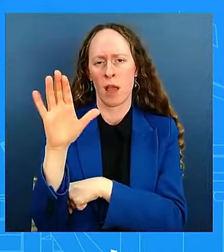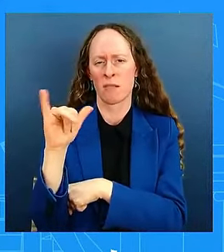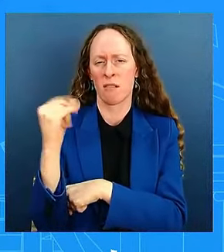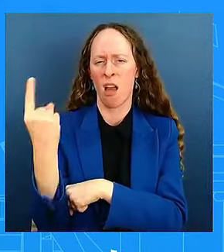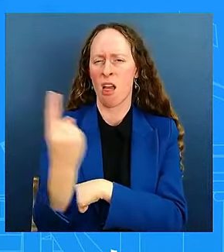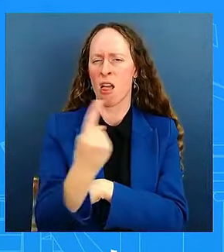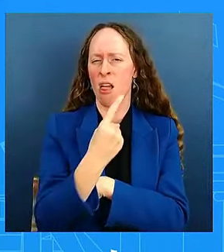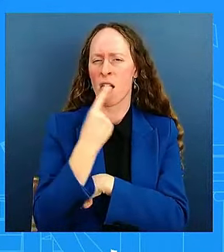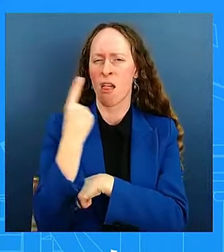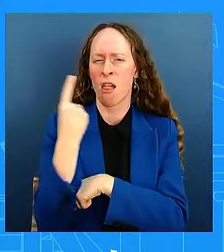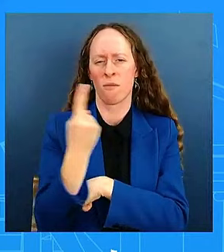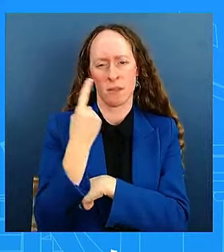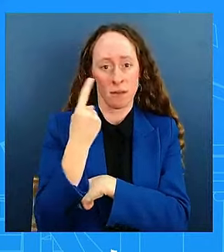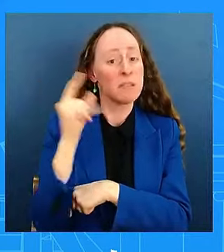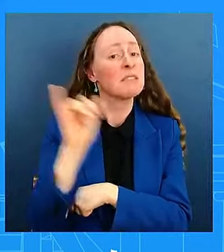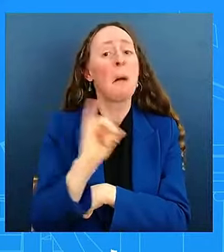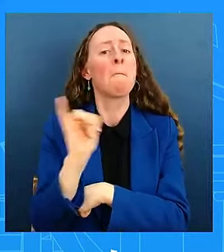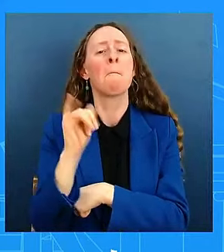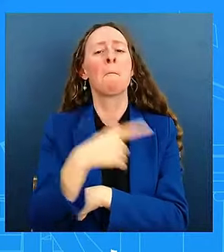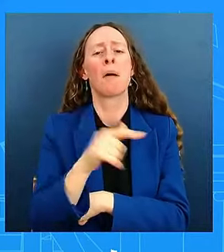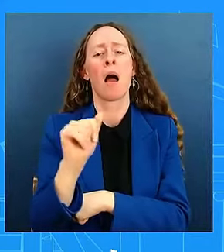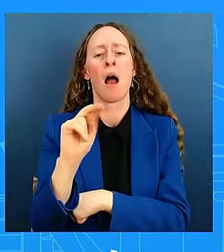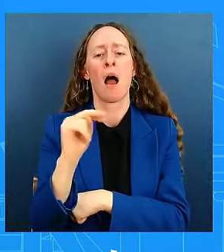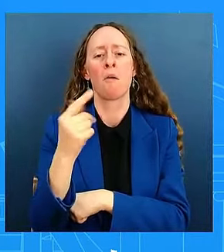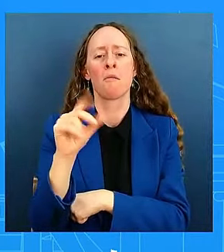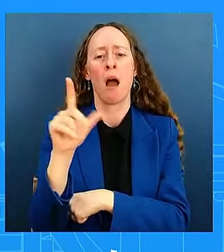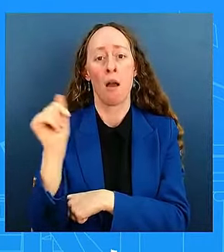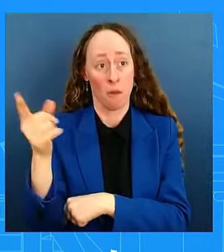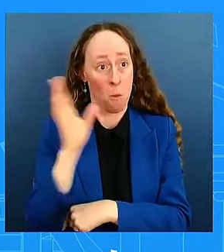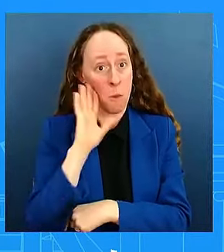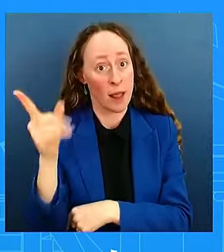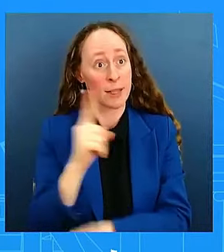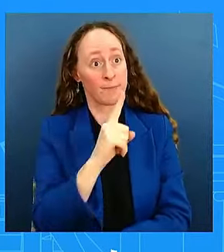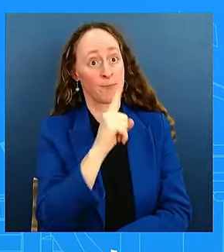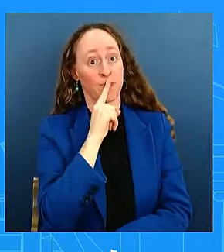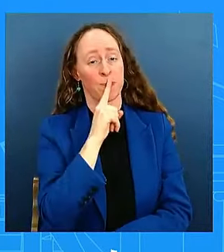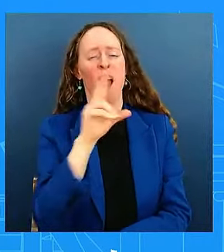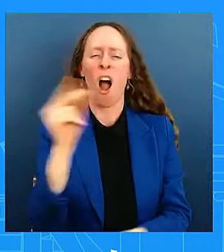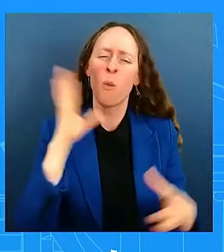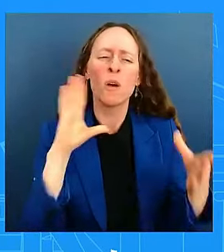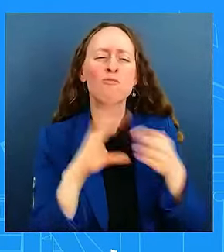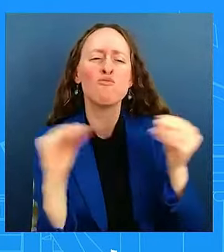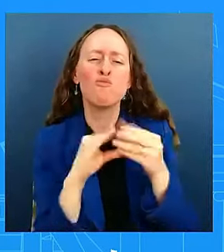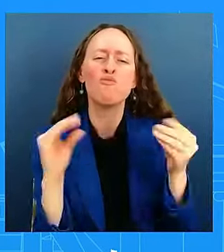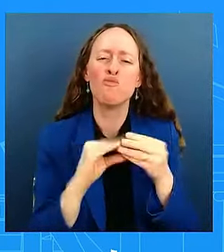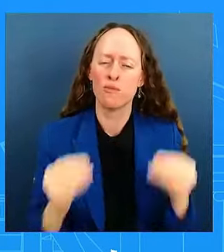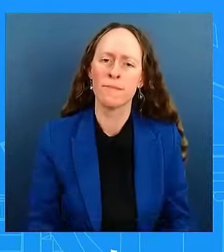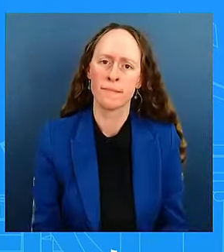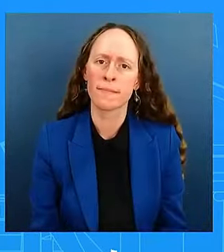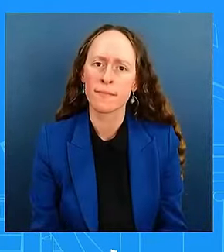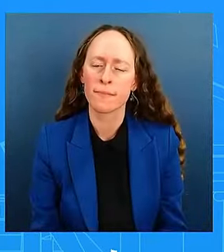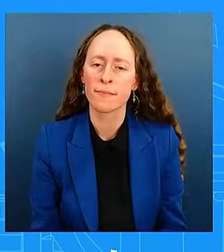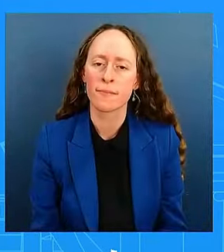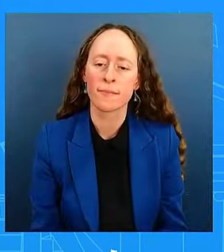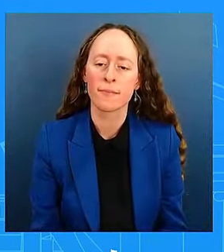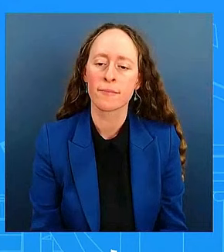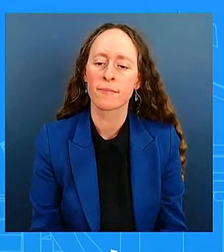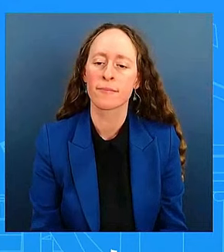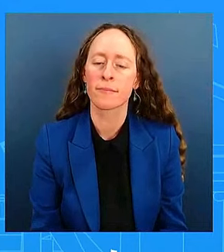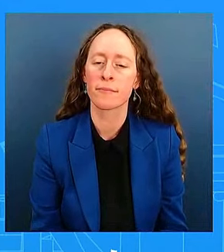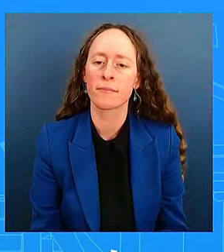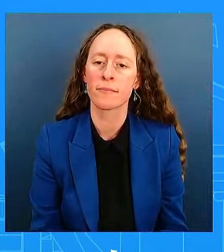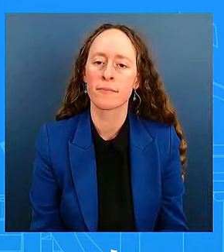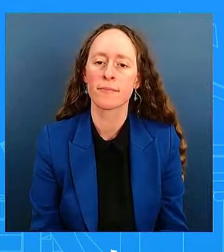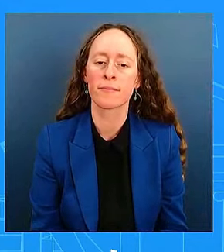shied away from that. Never shied away. Okay. Thank you, Corinne. does the administration have any concerns about how the, the aftermath